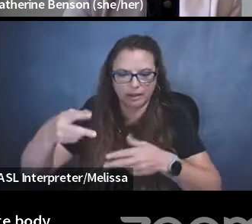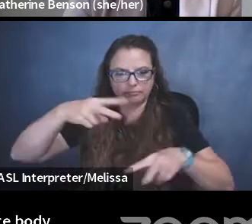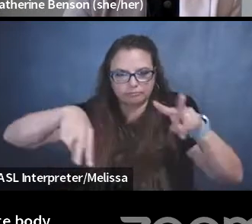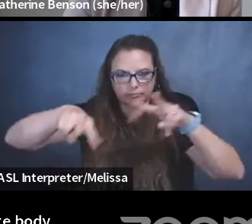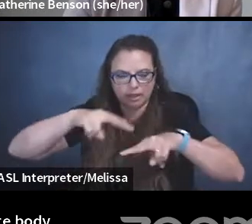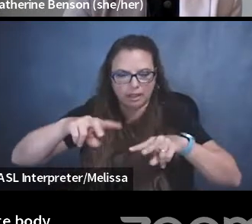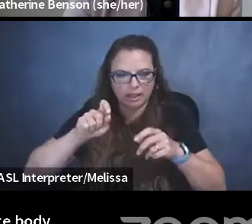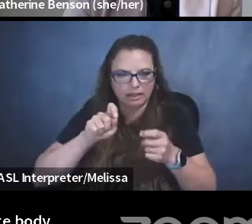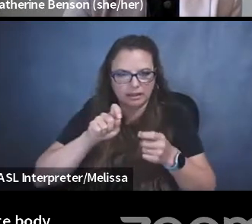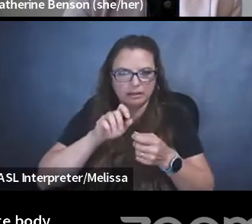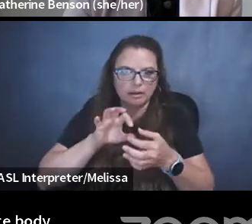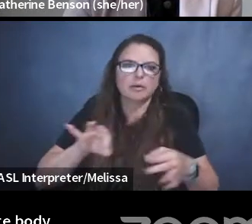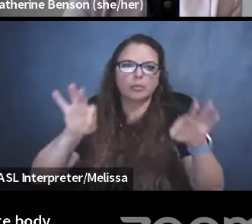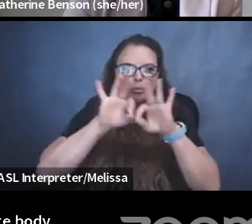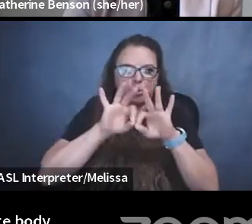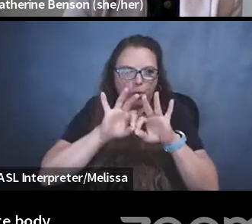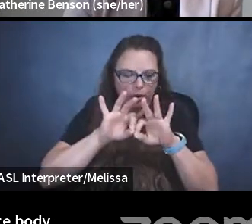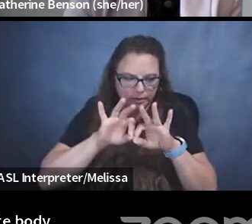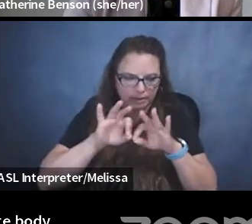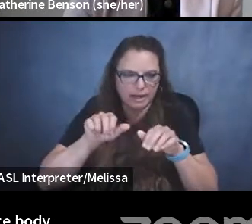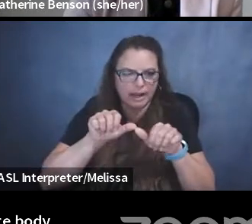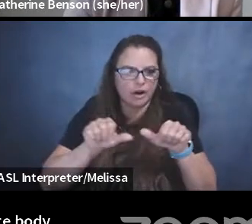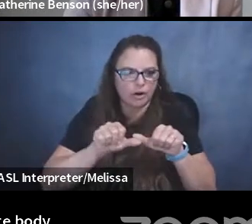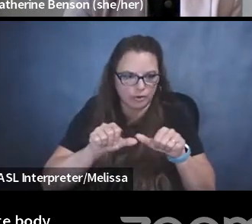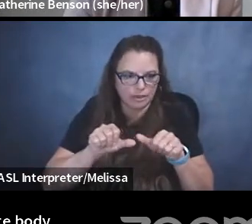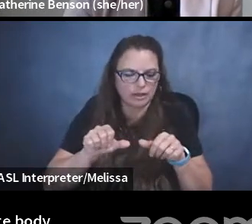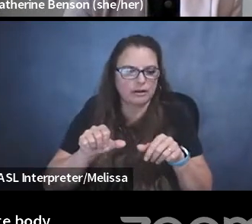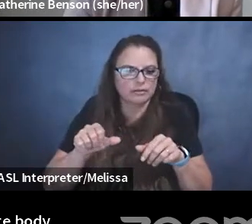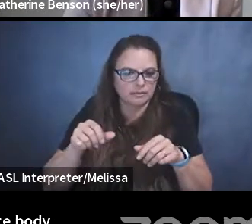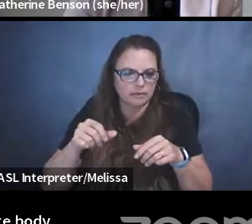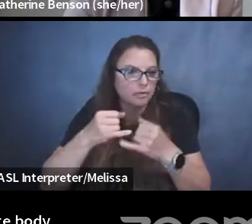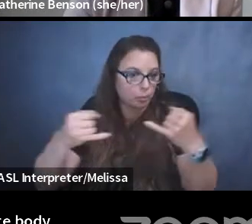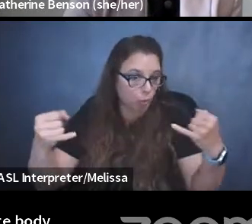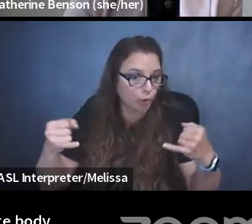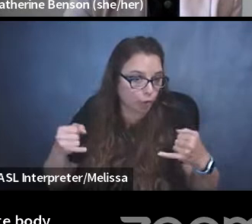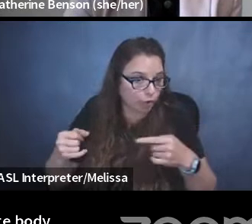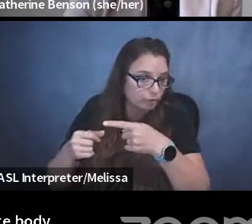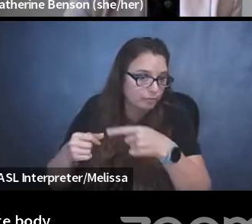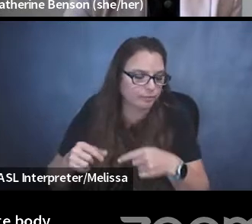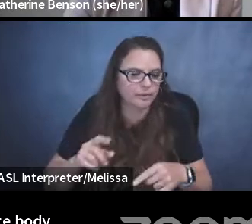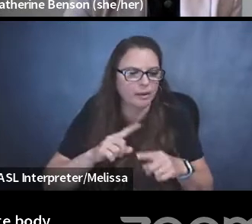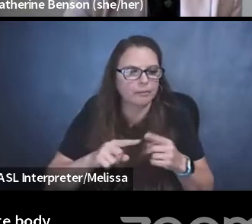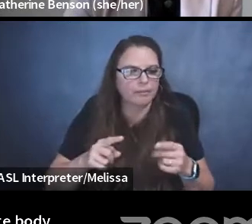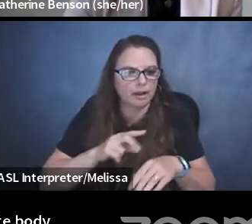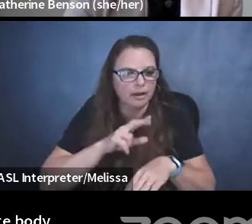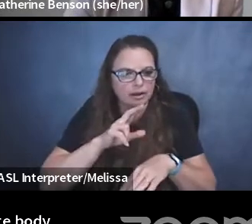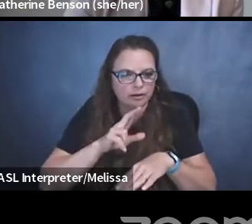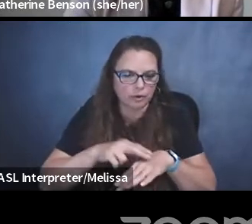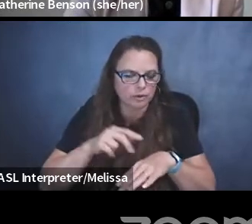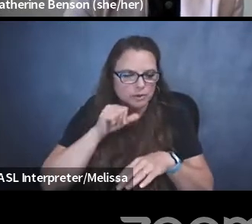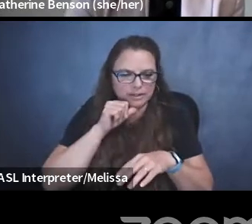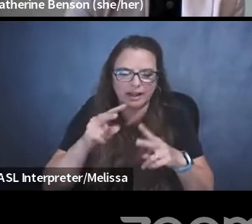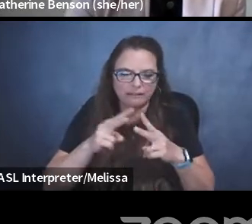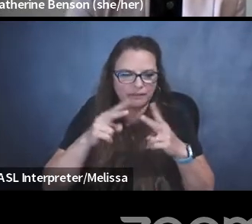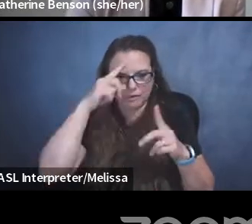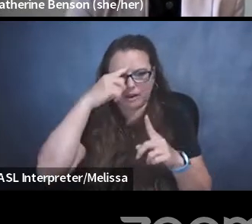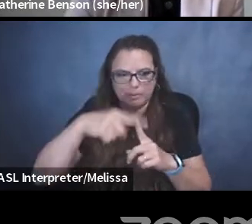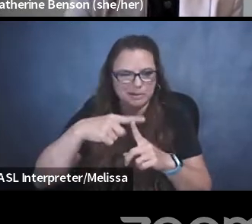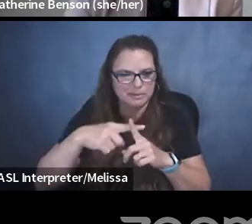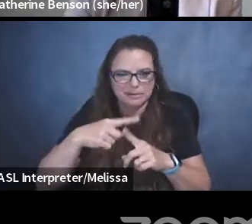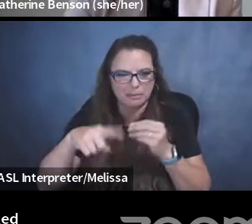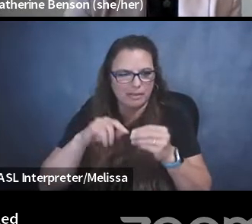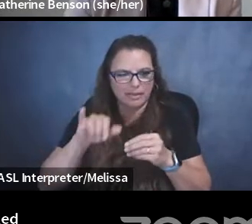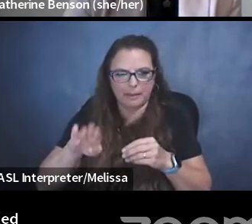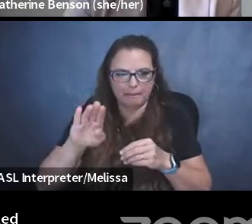as we talked about at the border. But of course, again, we're not very optimistic about that bill at present